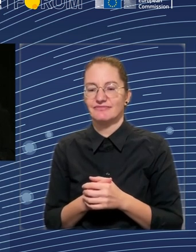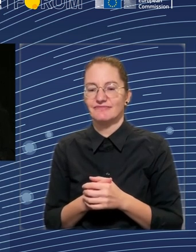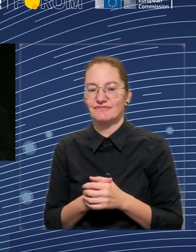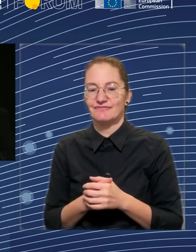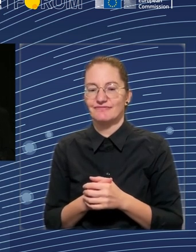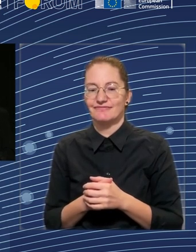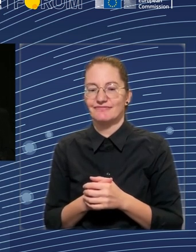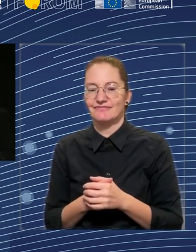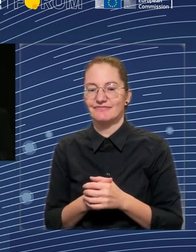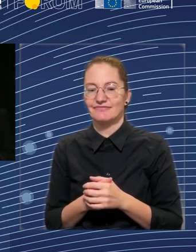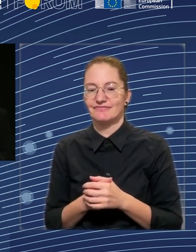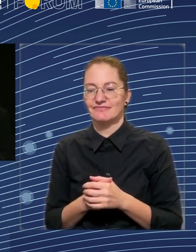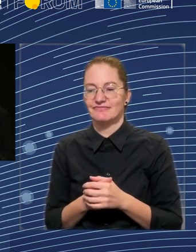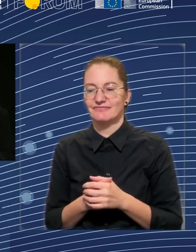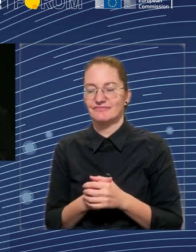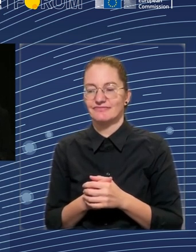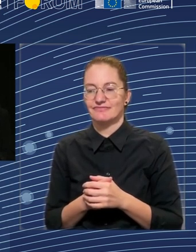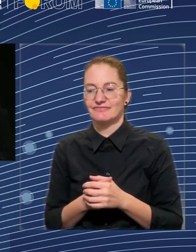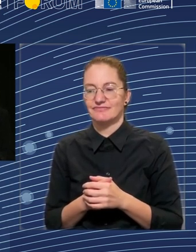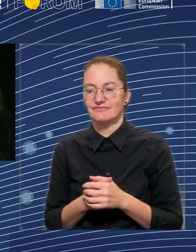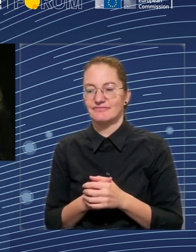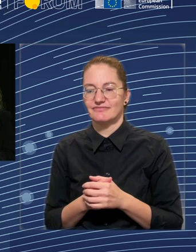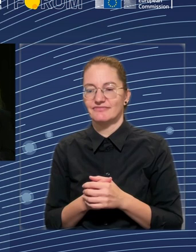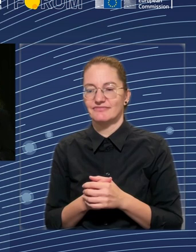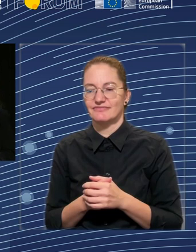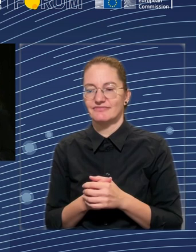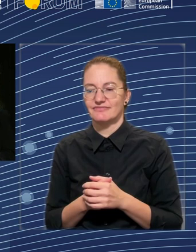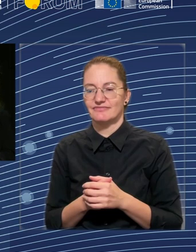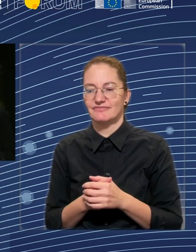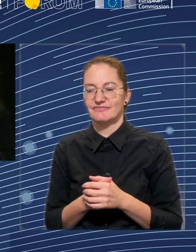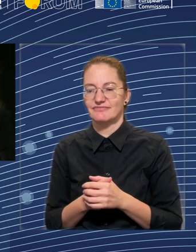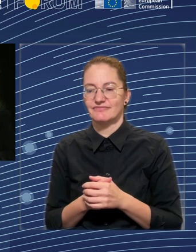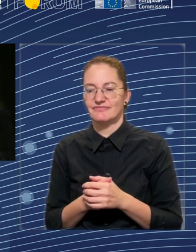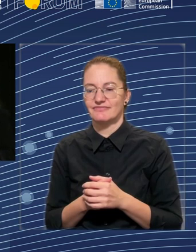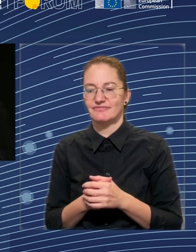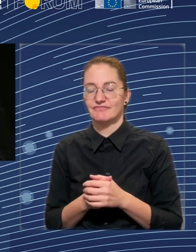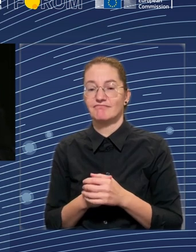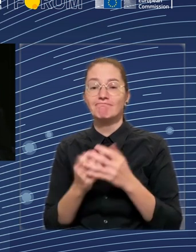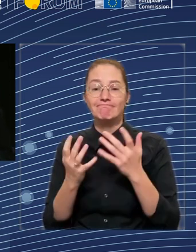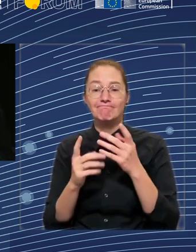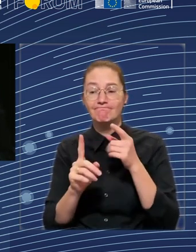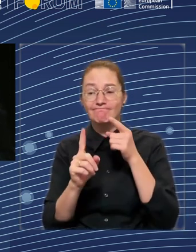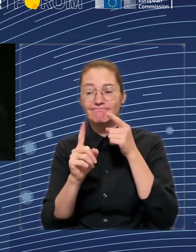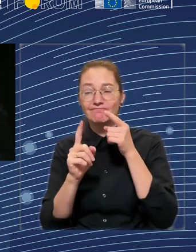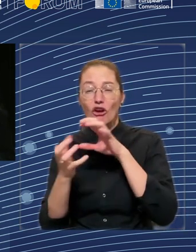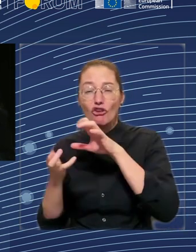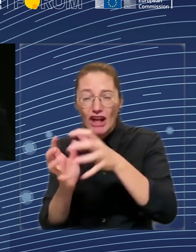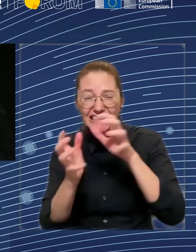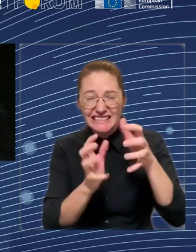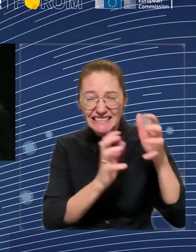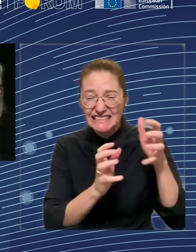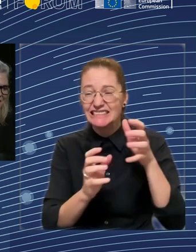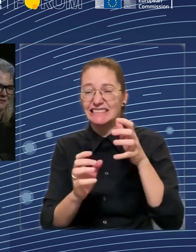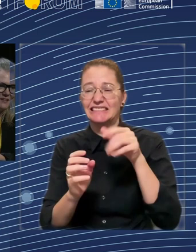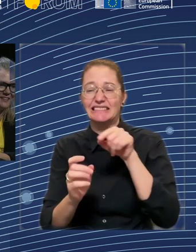Reduce the risk to employ. Free quality childcare, Neska, as you said. Shared social security, I guess funds was